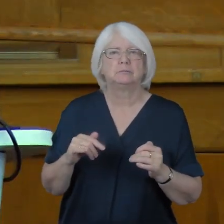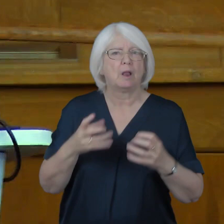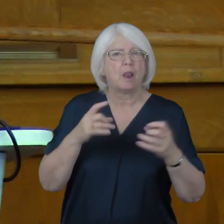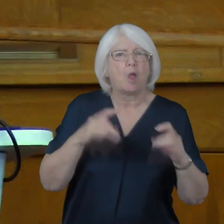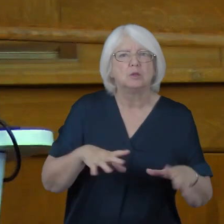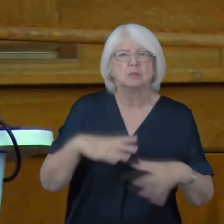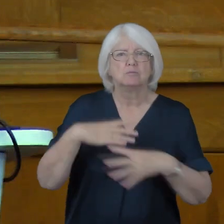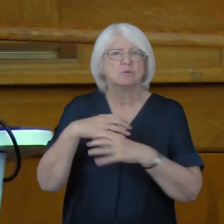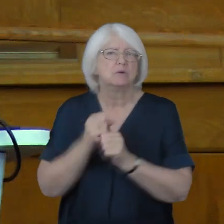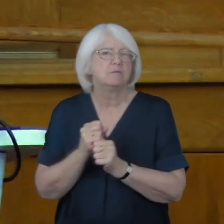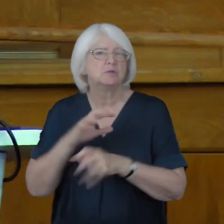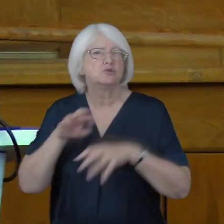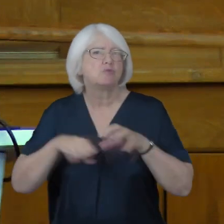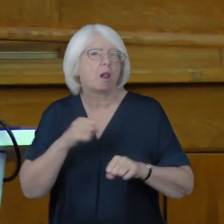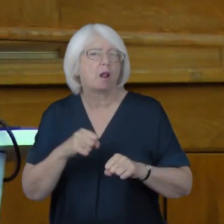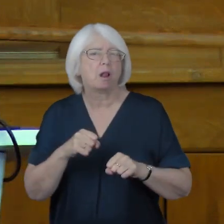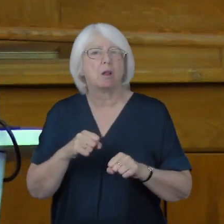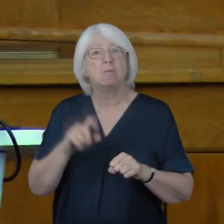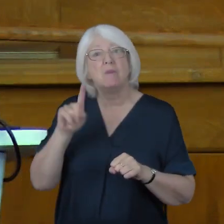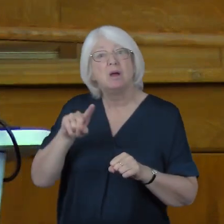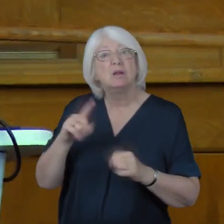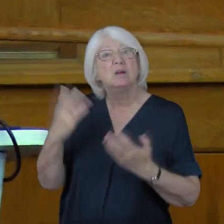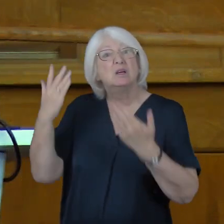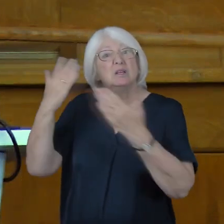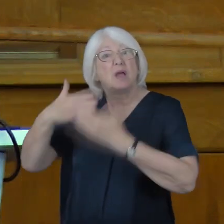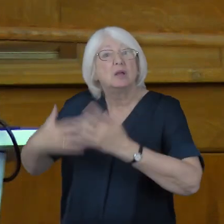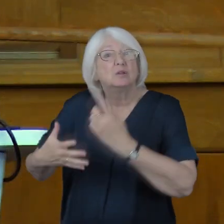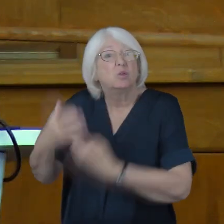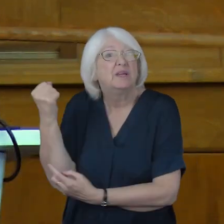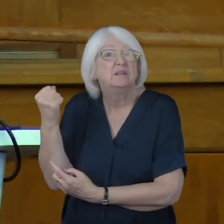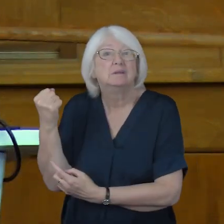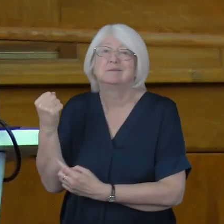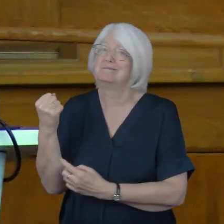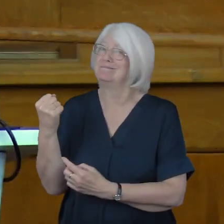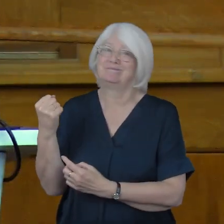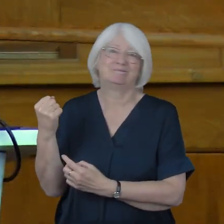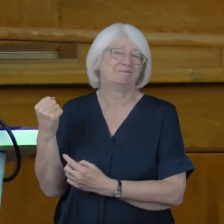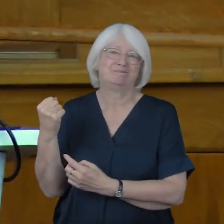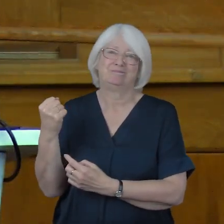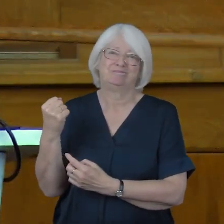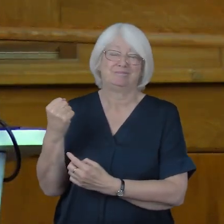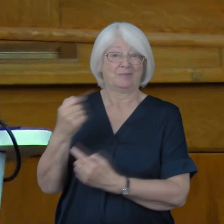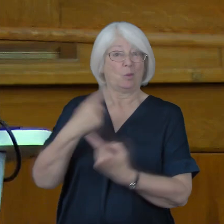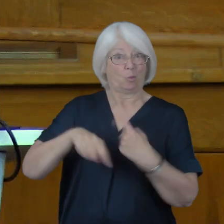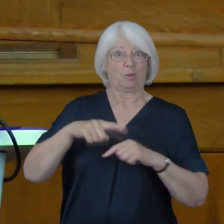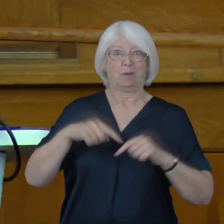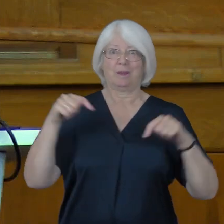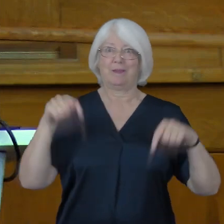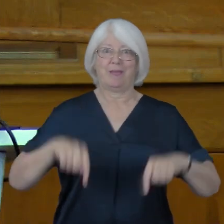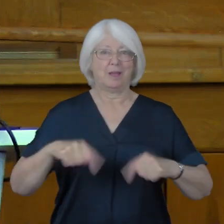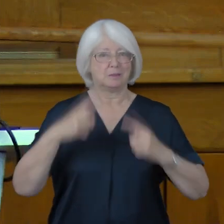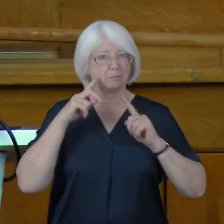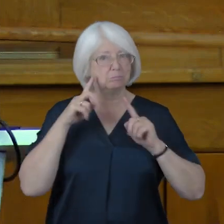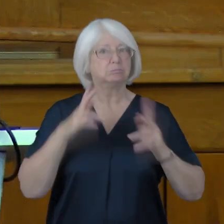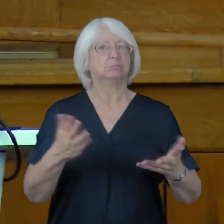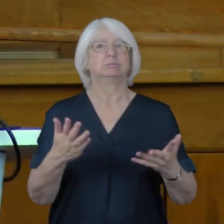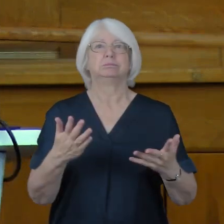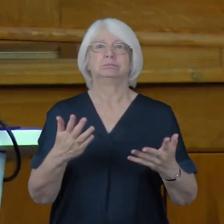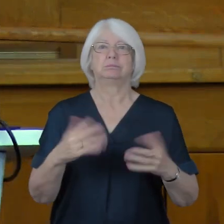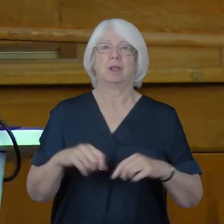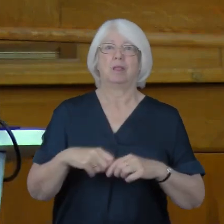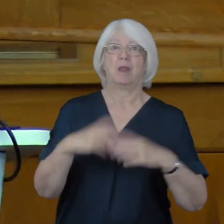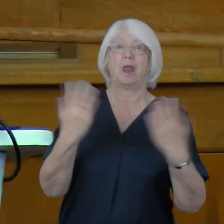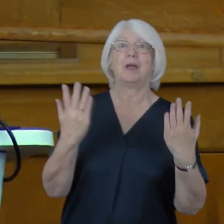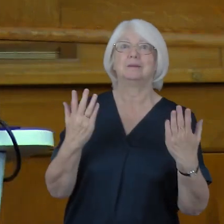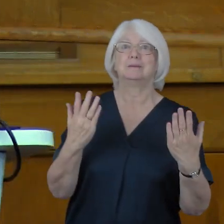the darkness does not overcome the light. We are here to bear witness to the light, for in so doing,